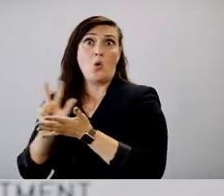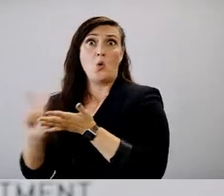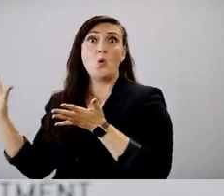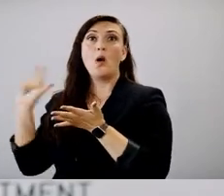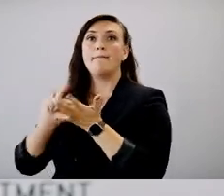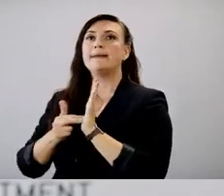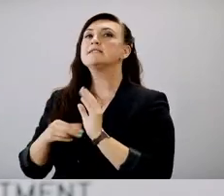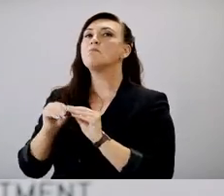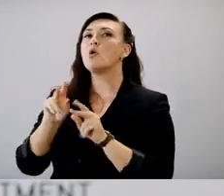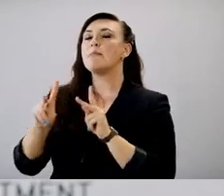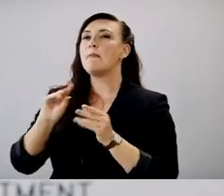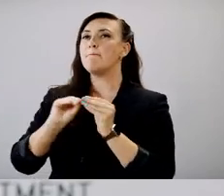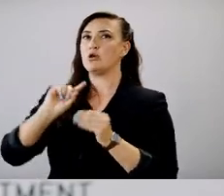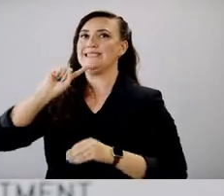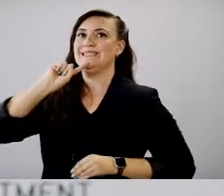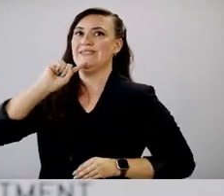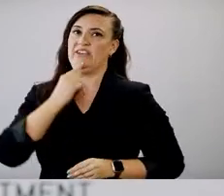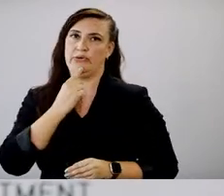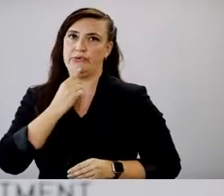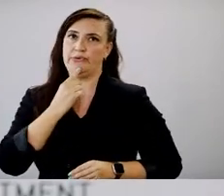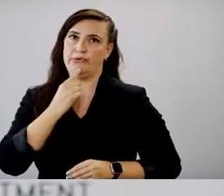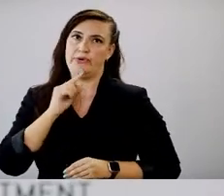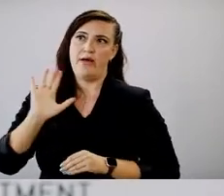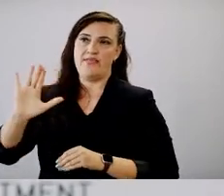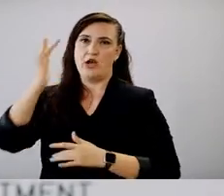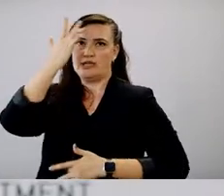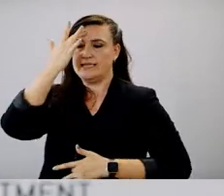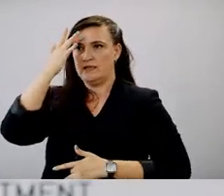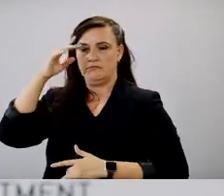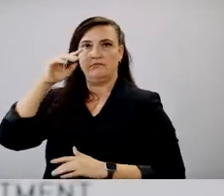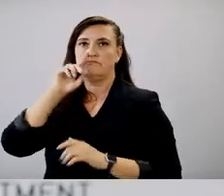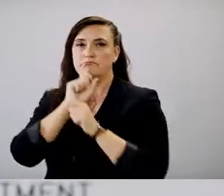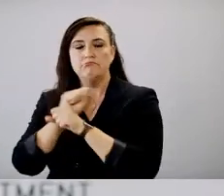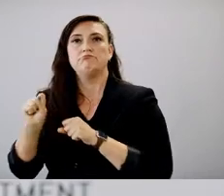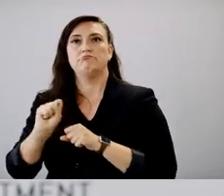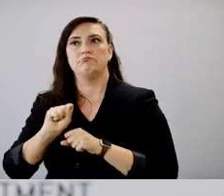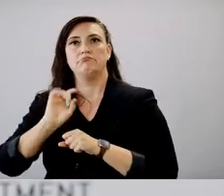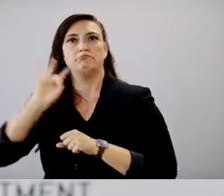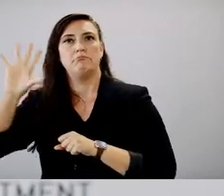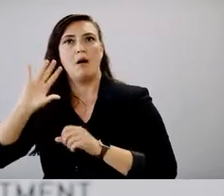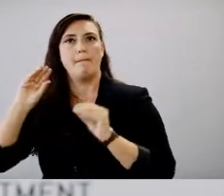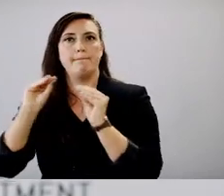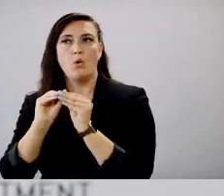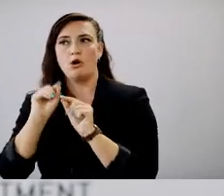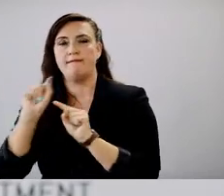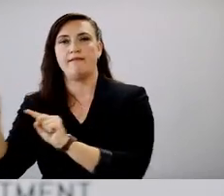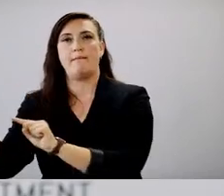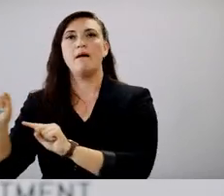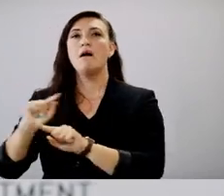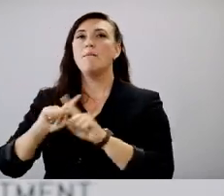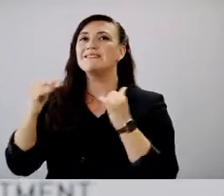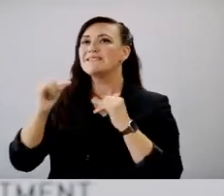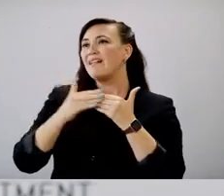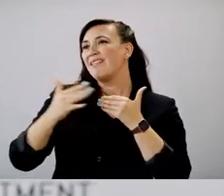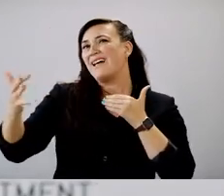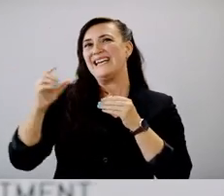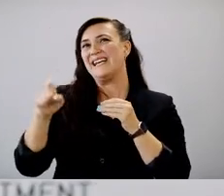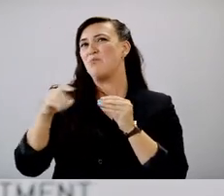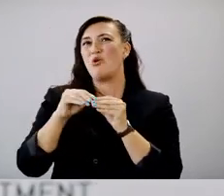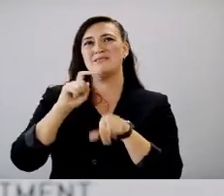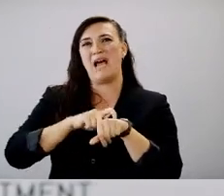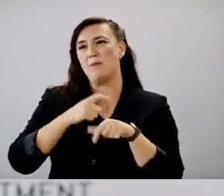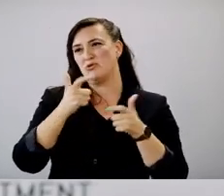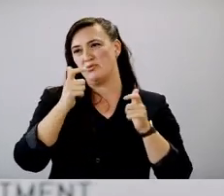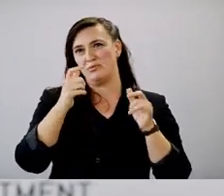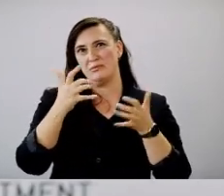people with more severe disease. Um, but it'll still be a couple of weeks before we have a good handle on how much of